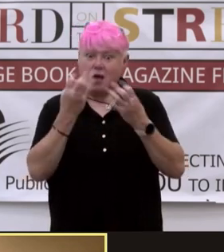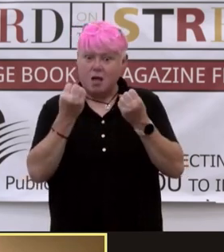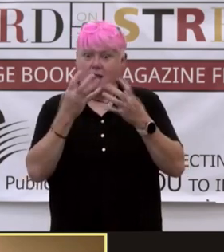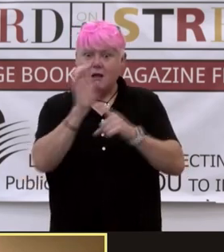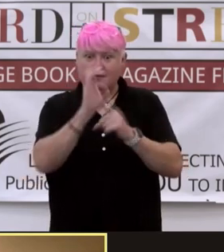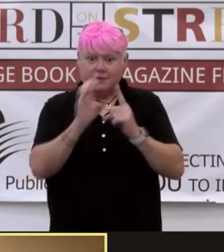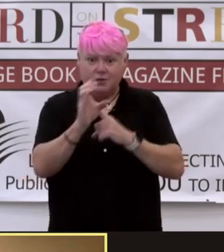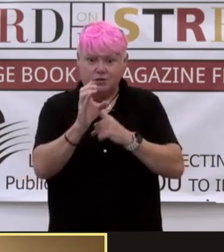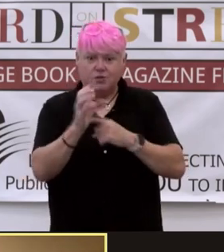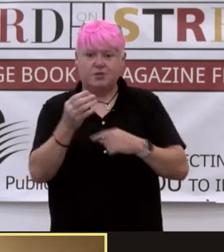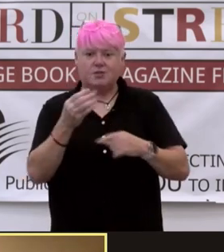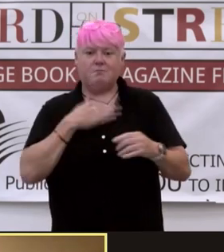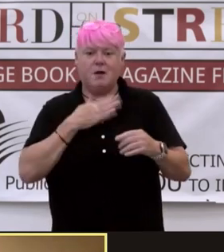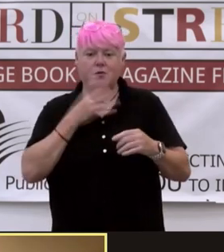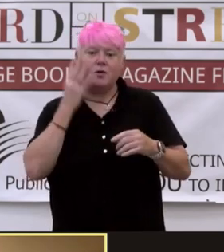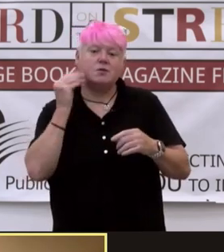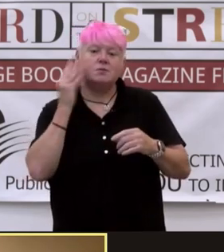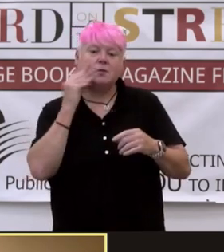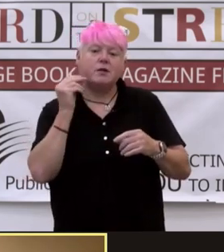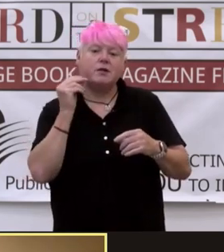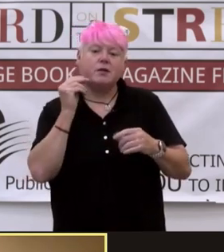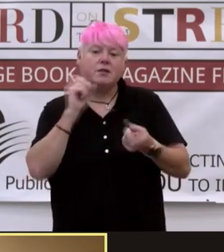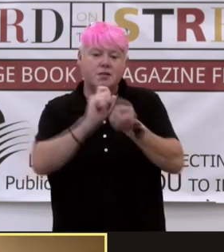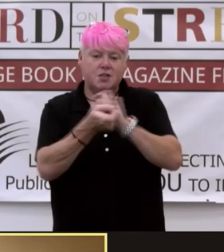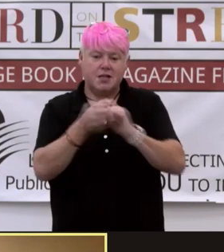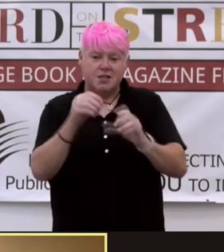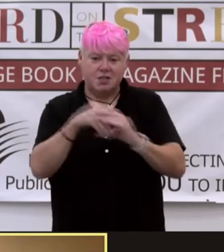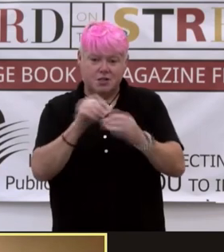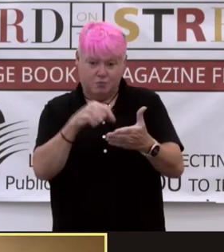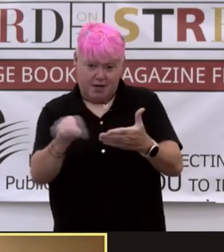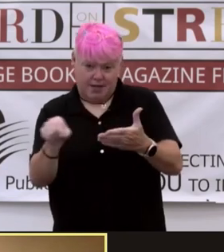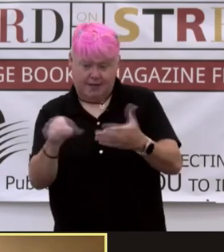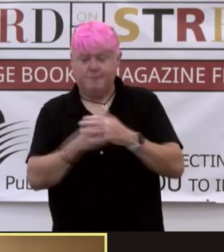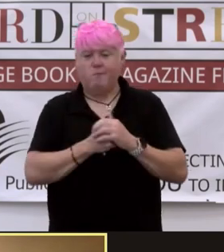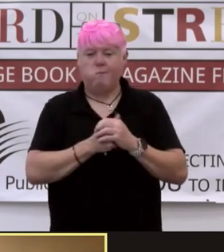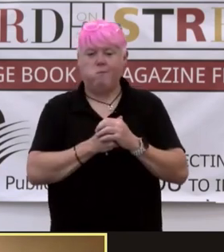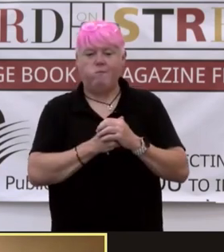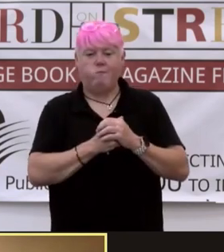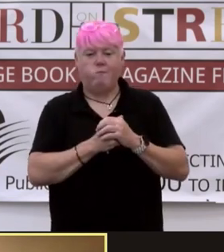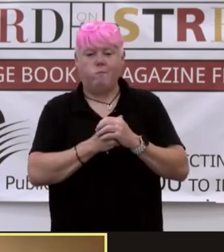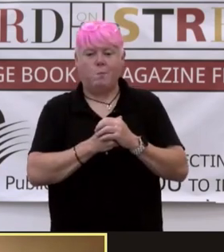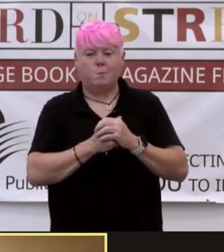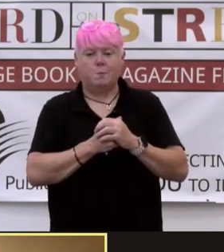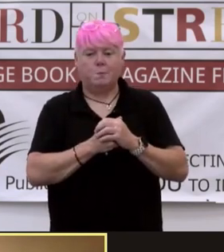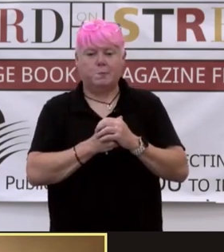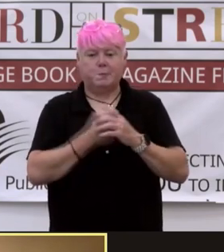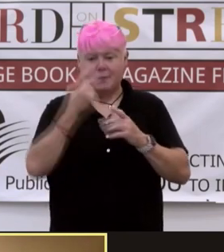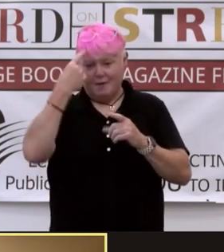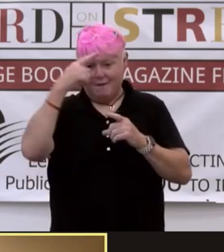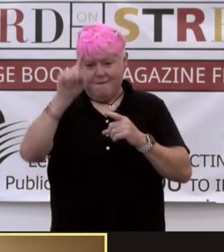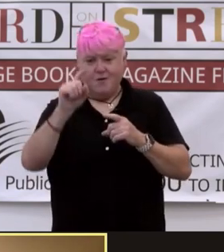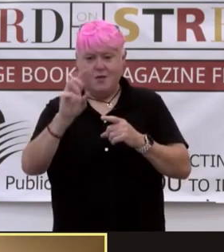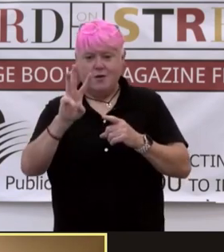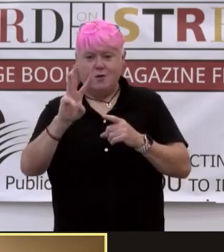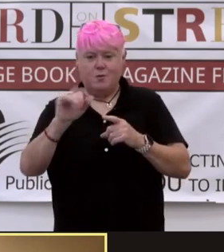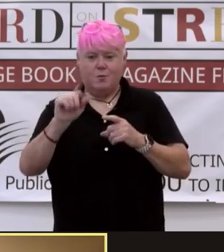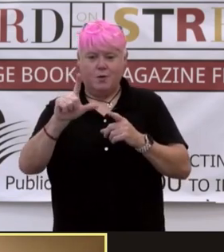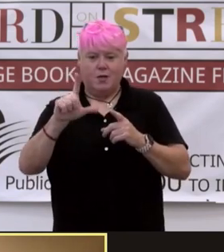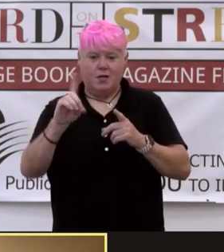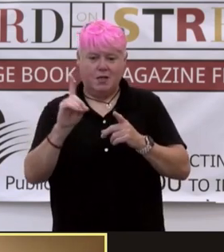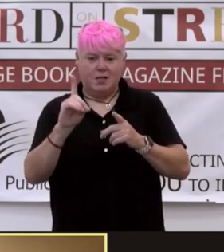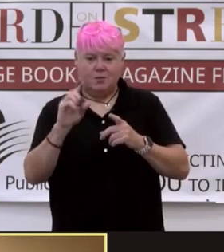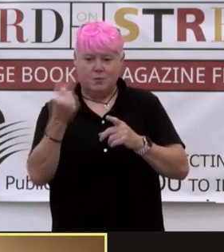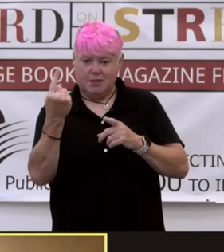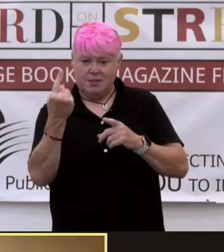experiences that I turn into fiction. Yeah. For the wild ones. The wild ones